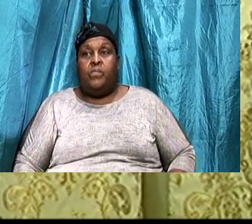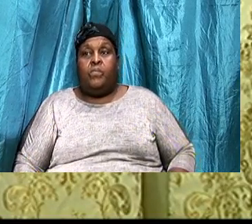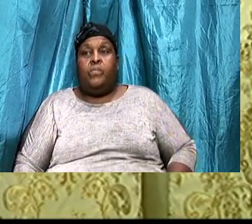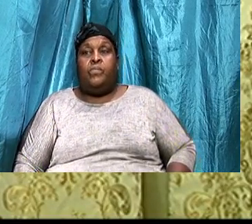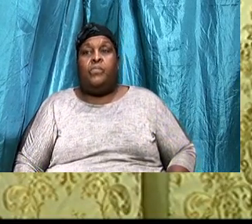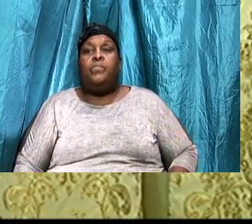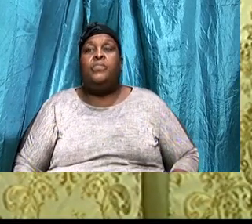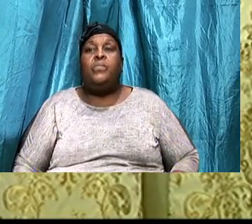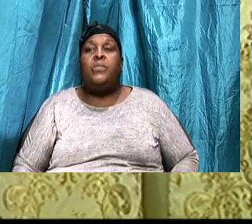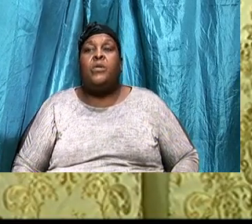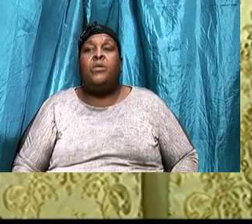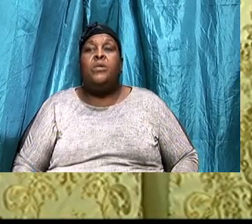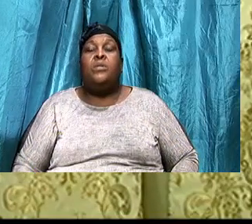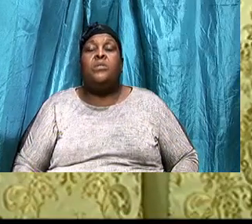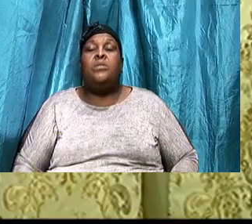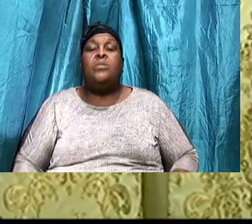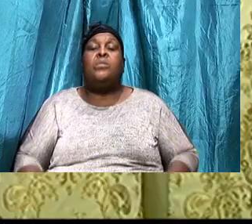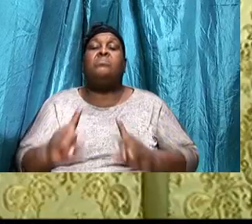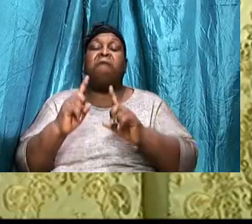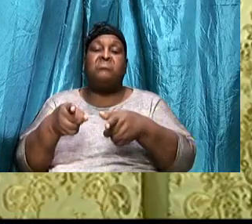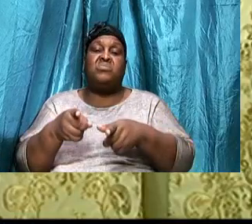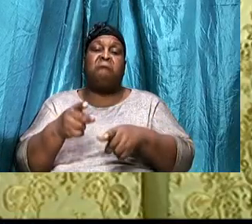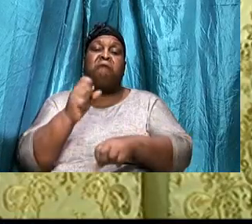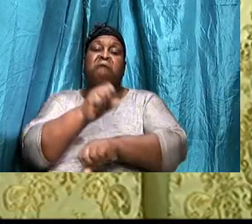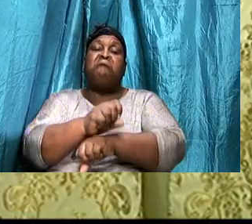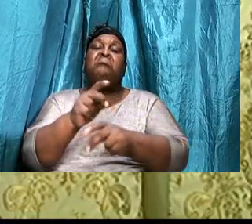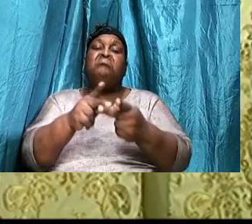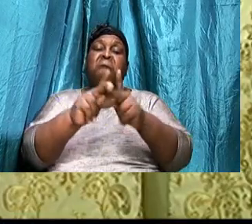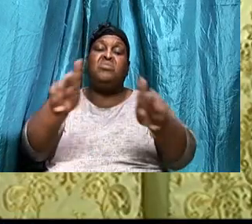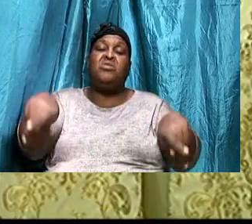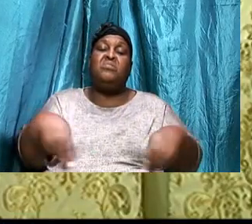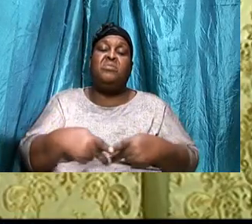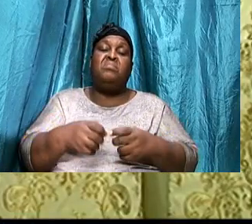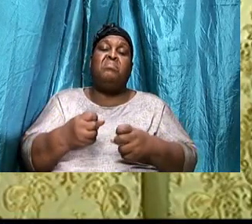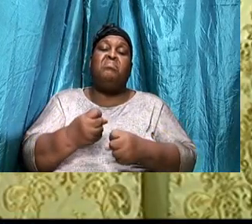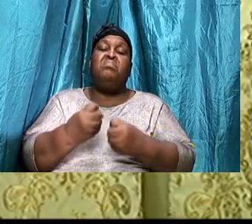I went to, workplace, Some years ago,